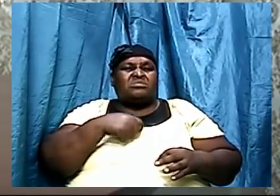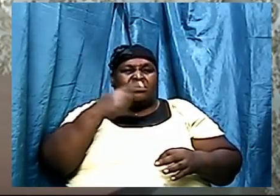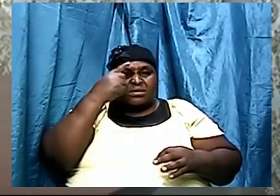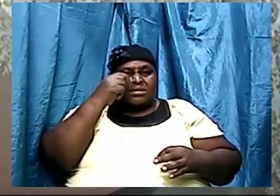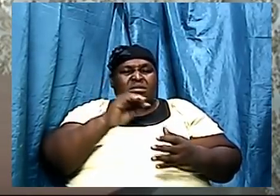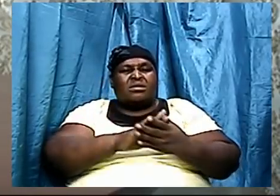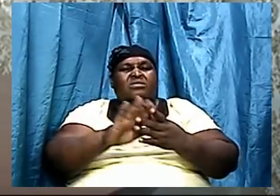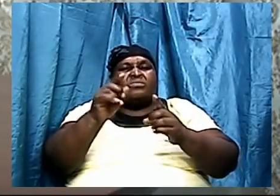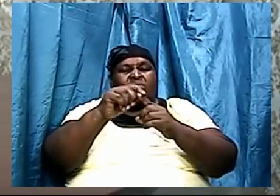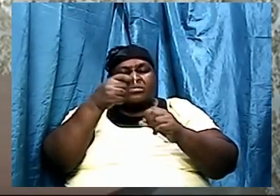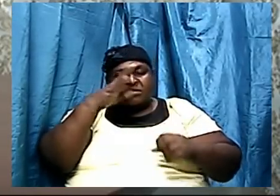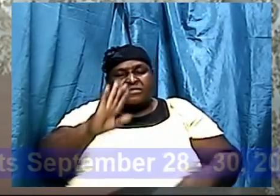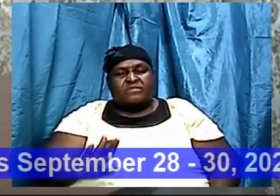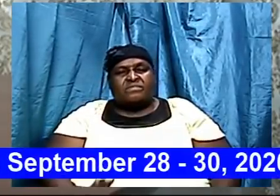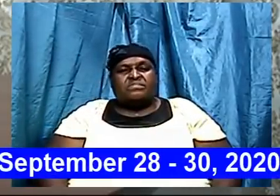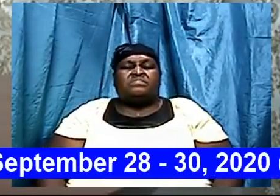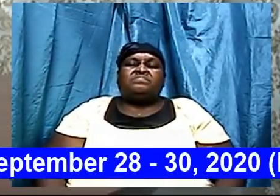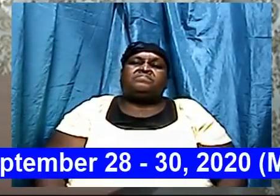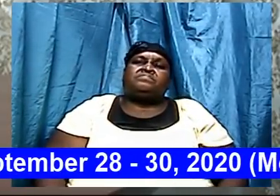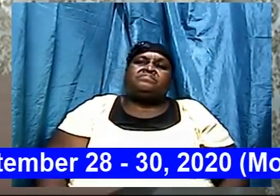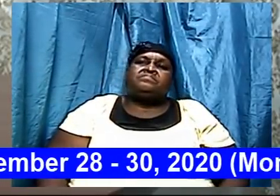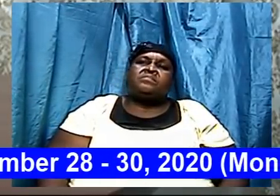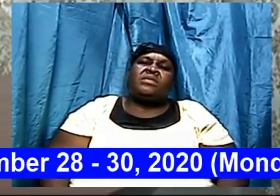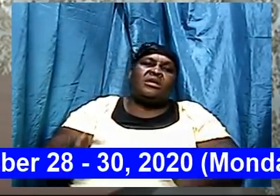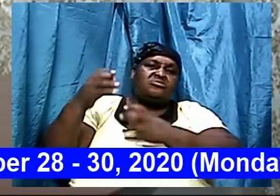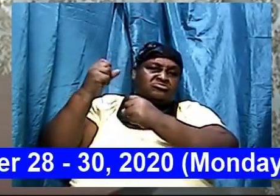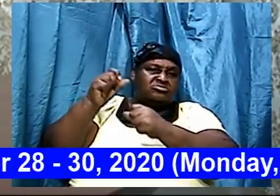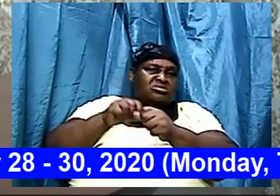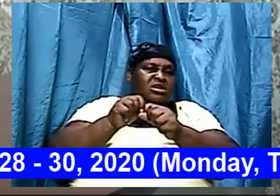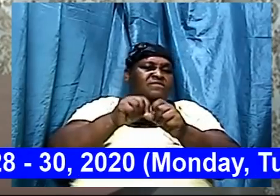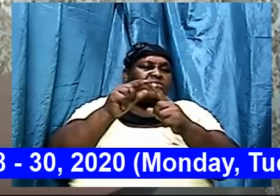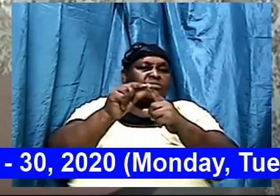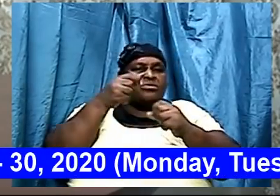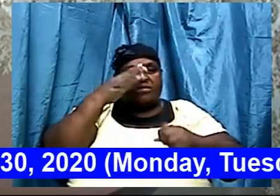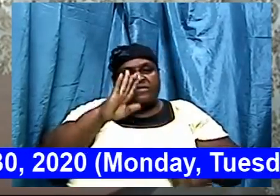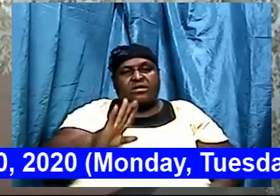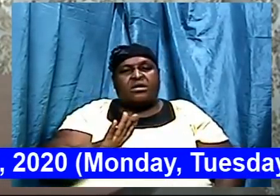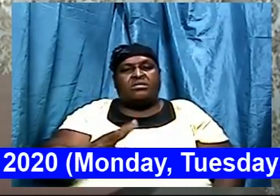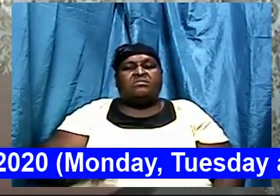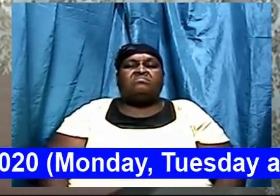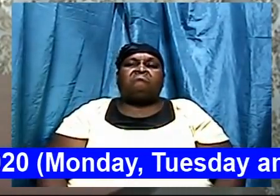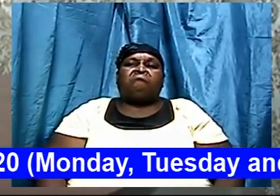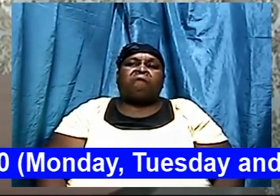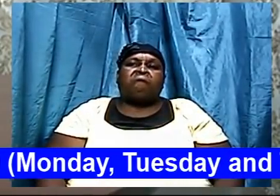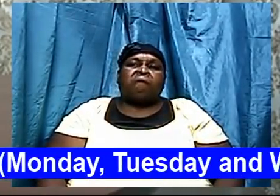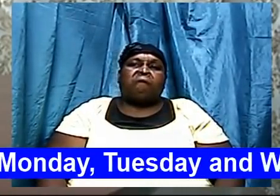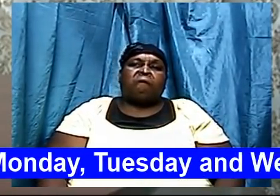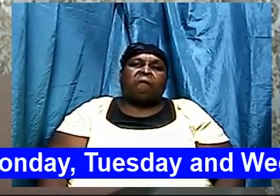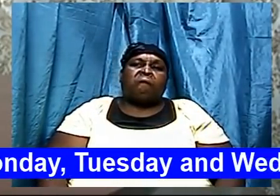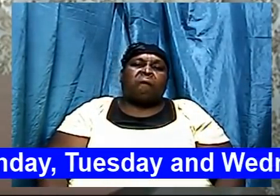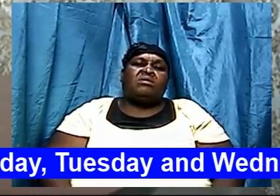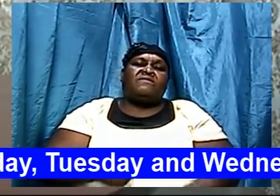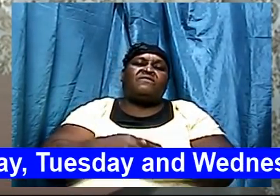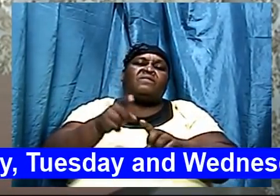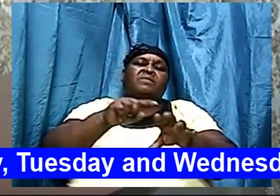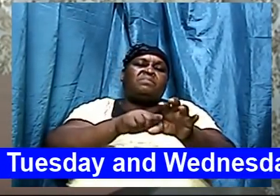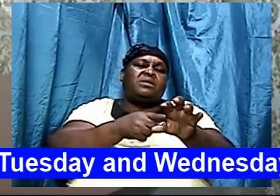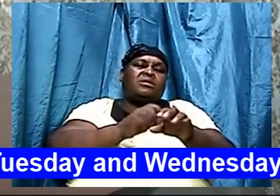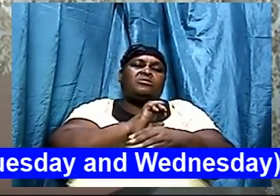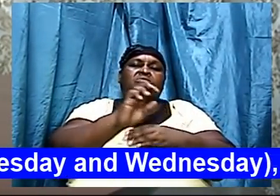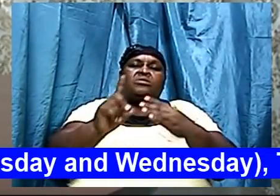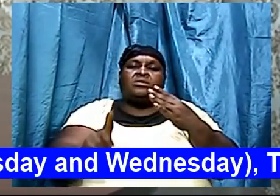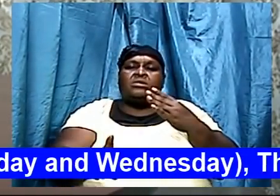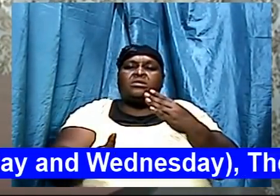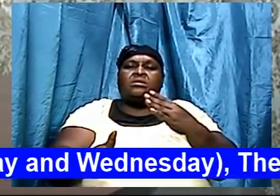every word of God every word amen from the beginning to the end